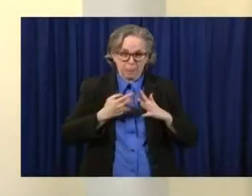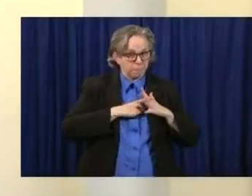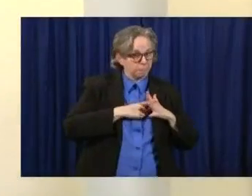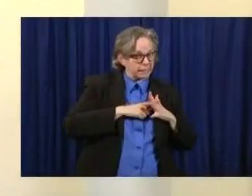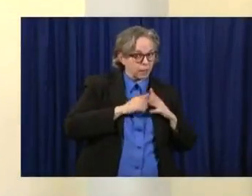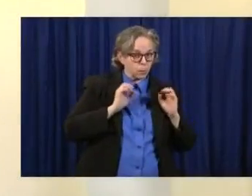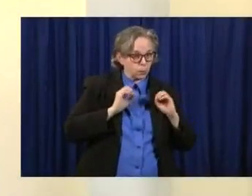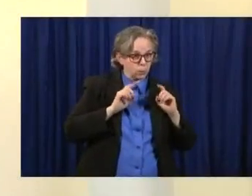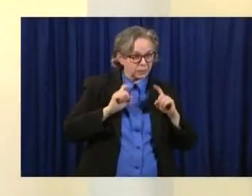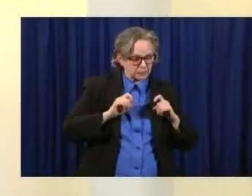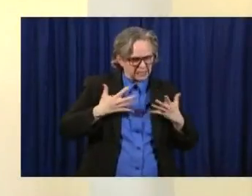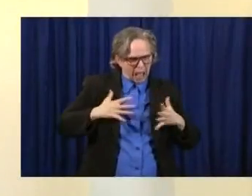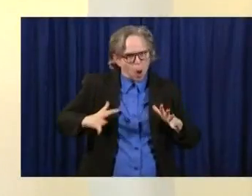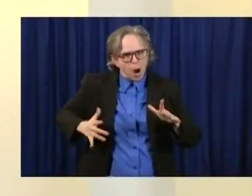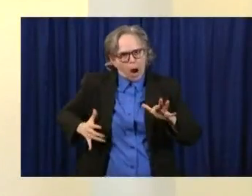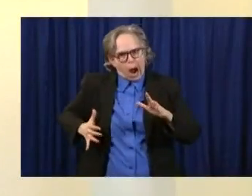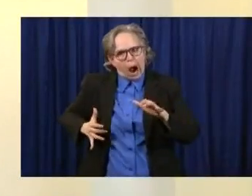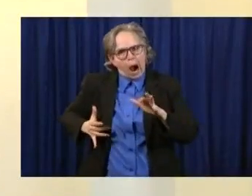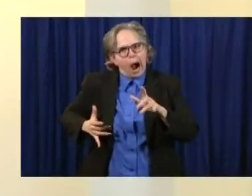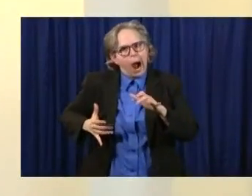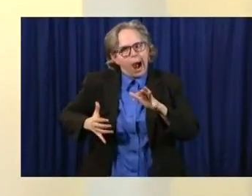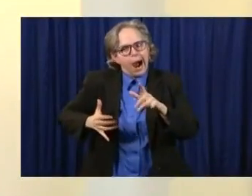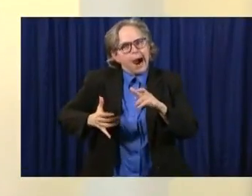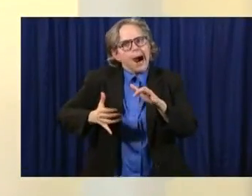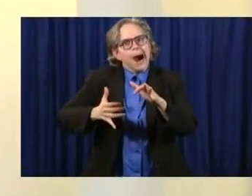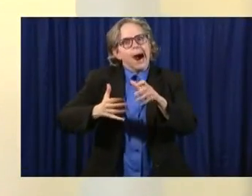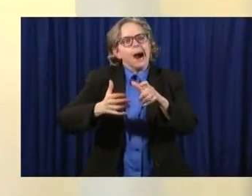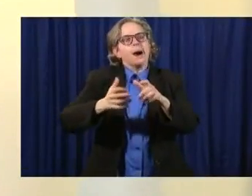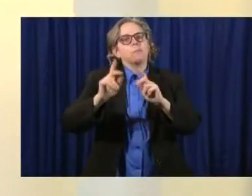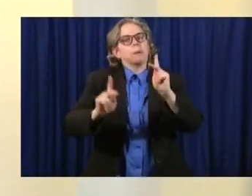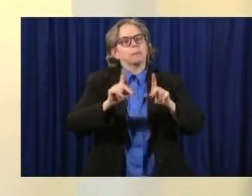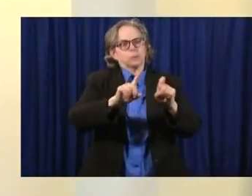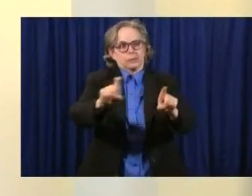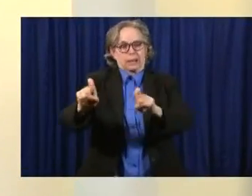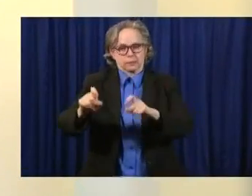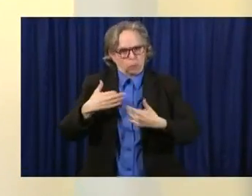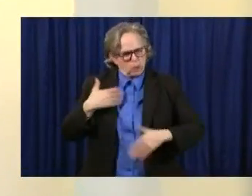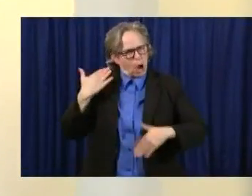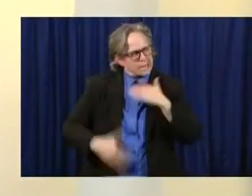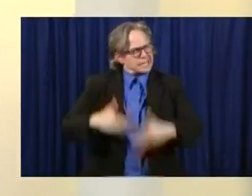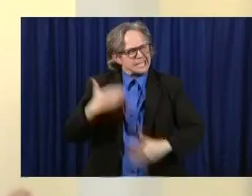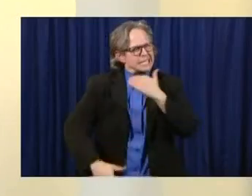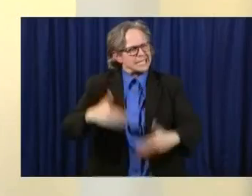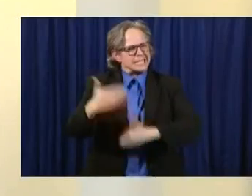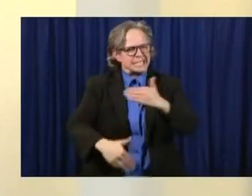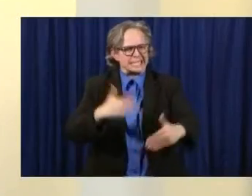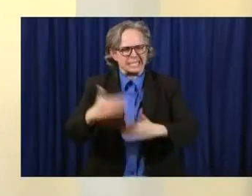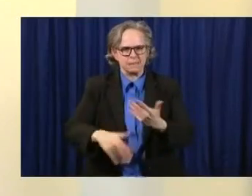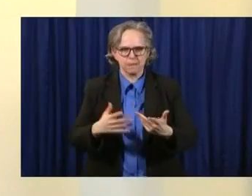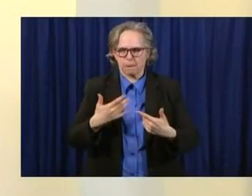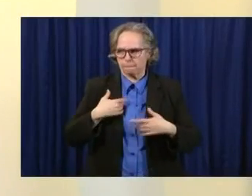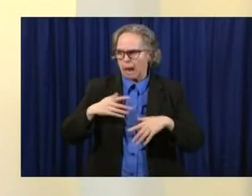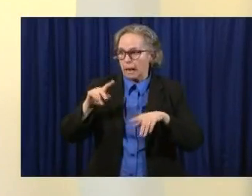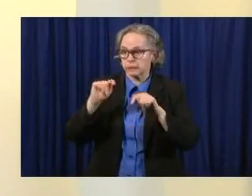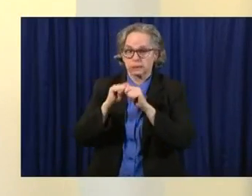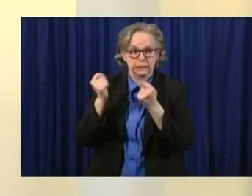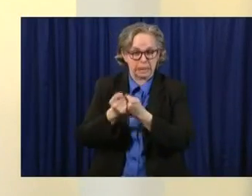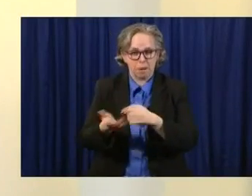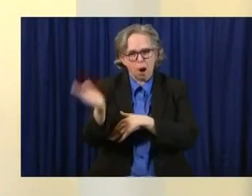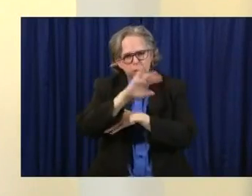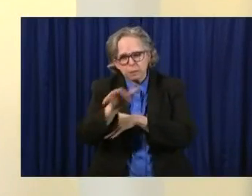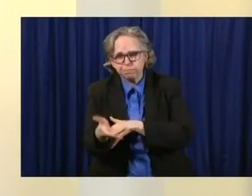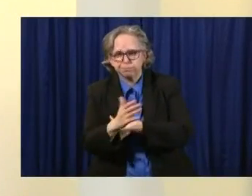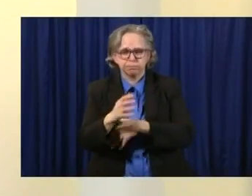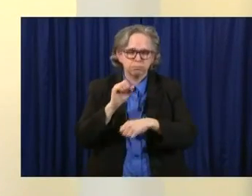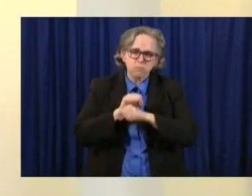tremendous progress. We have a team fighting day and night. And you'll see, I'll be excited to share as well, as will the lieutenant governor progress